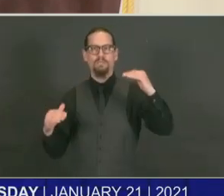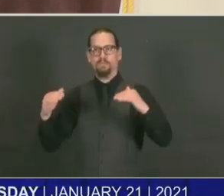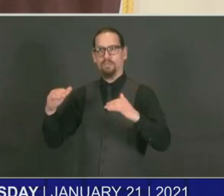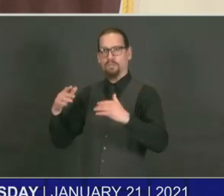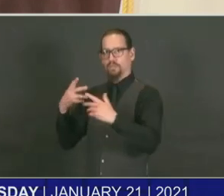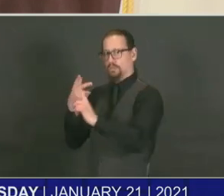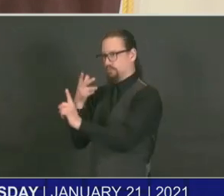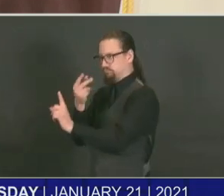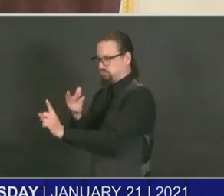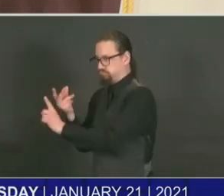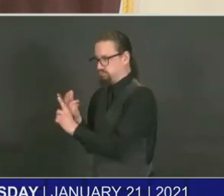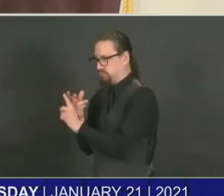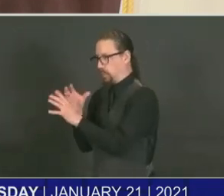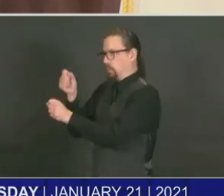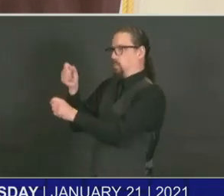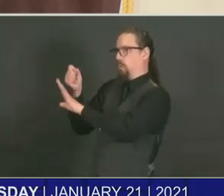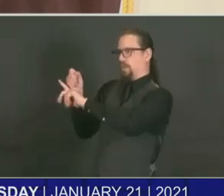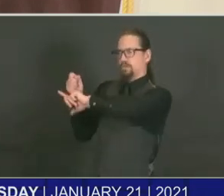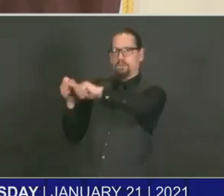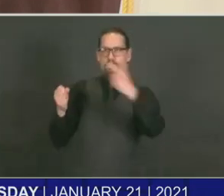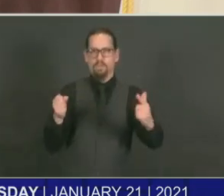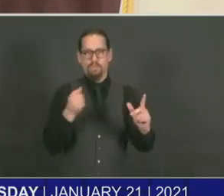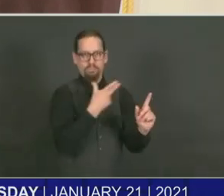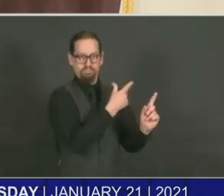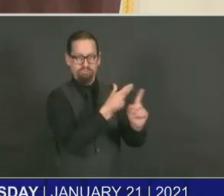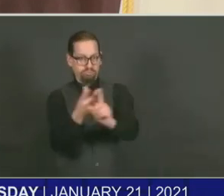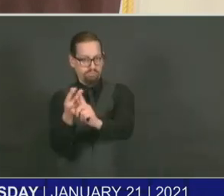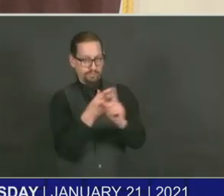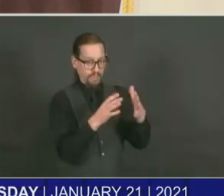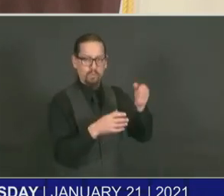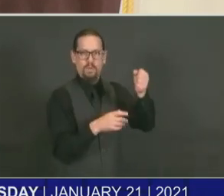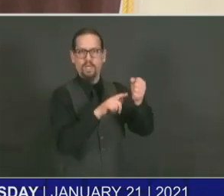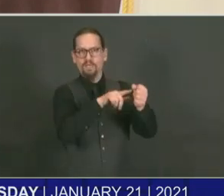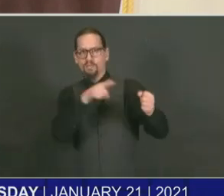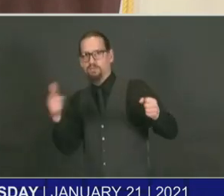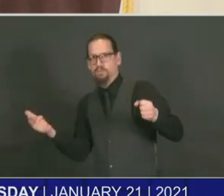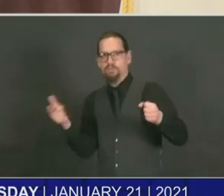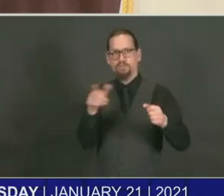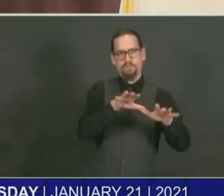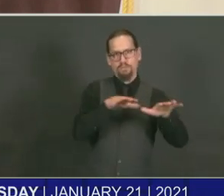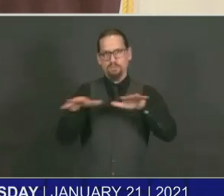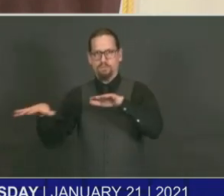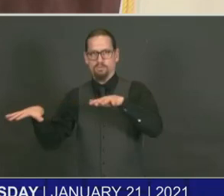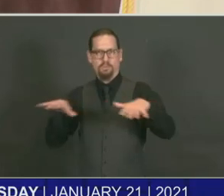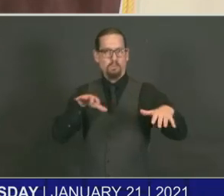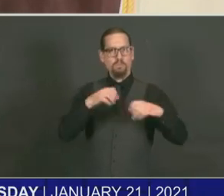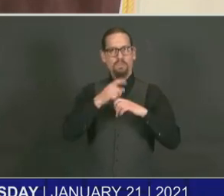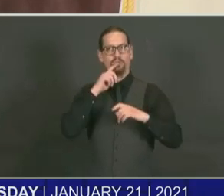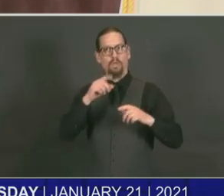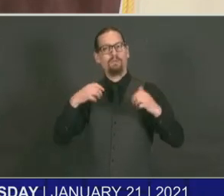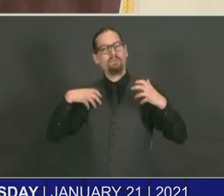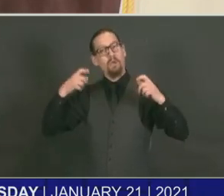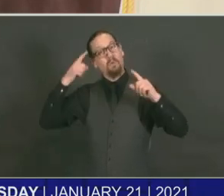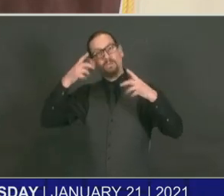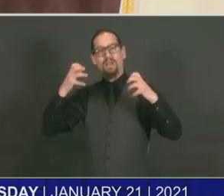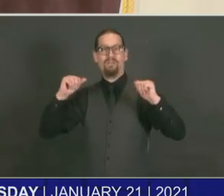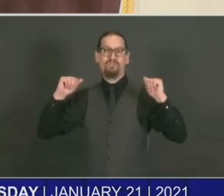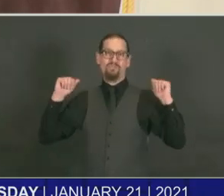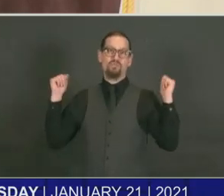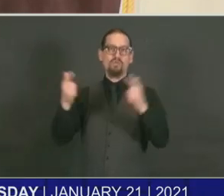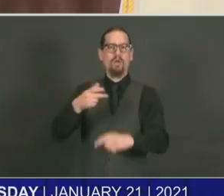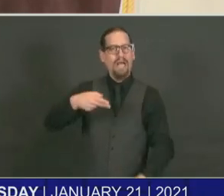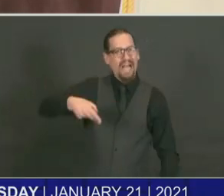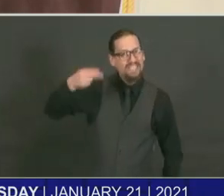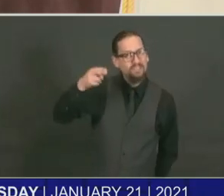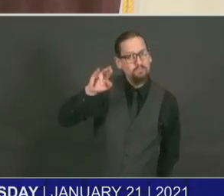that's needed and to continue to push forward until all those who are at highest risk get vaccinated. Follow up on that if I might. So